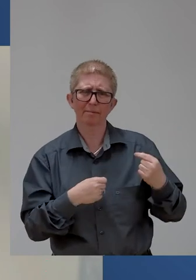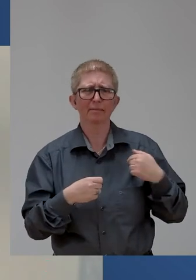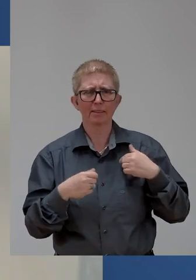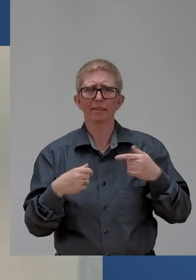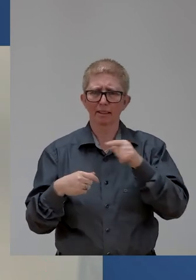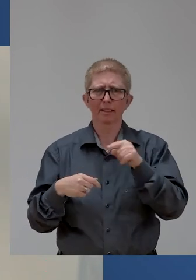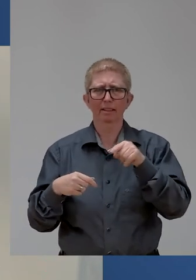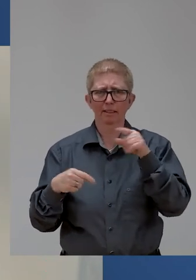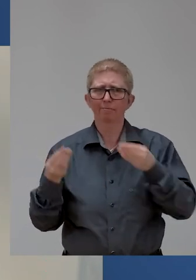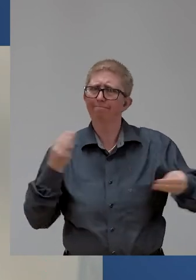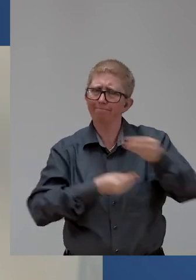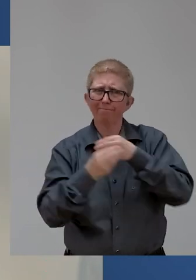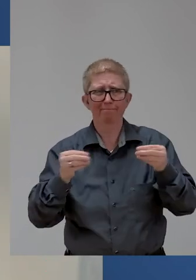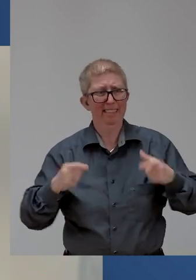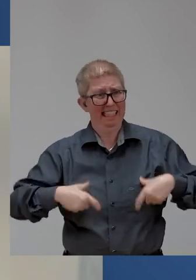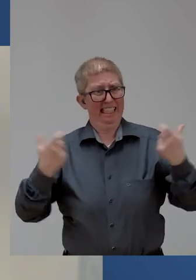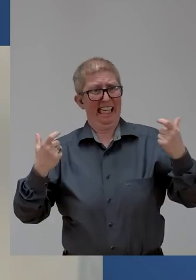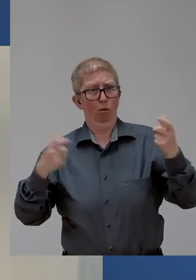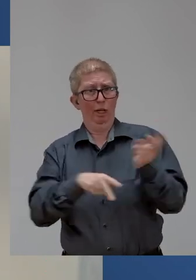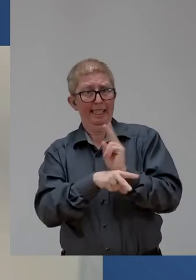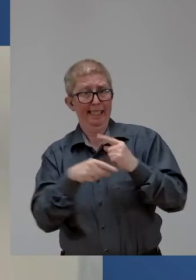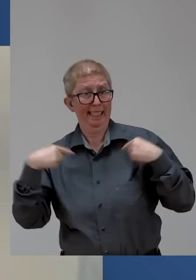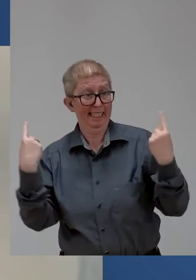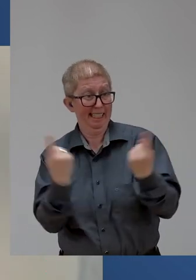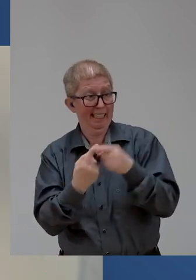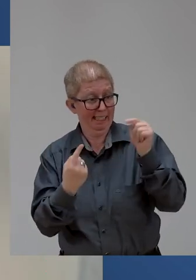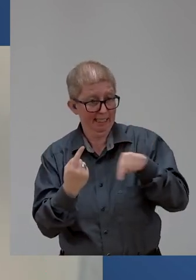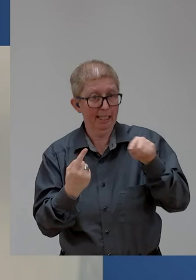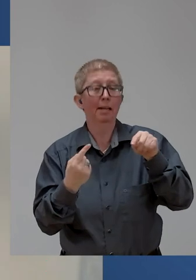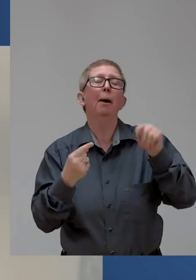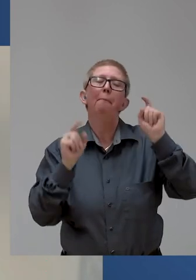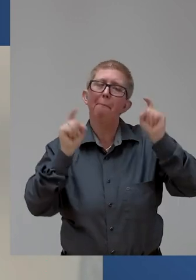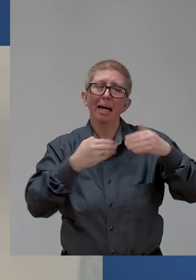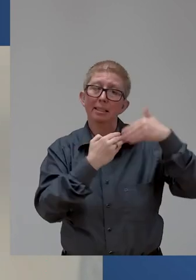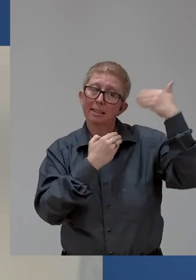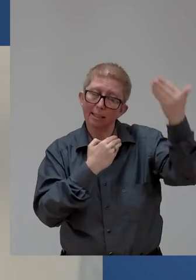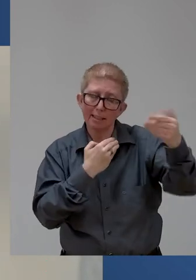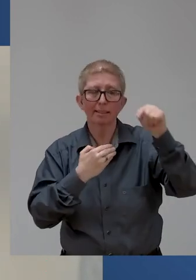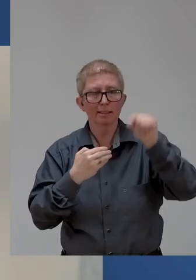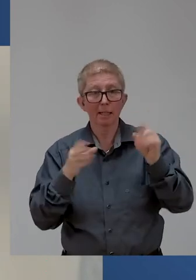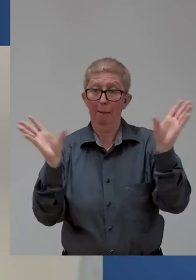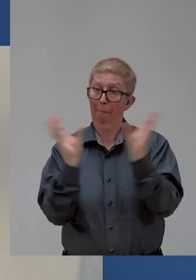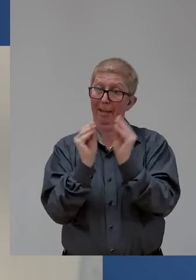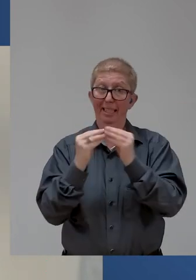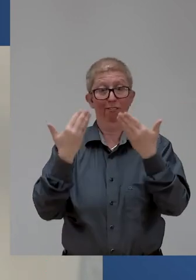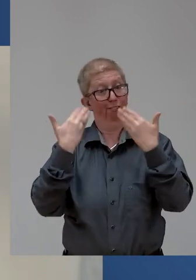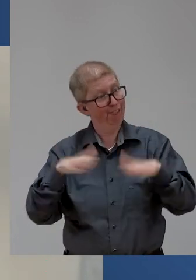ready when the meeting ended, but this only lasted about one or two days before referring back to the similar process I mentioned.